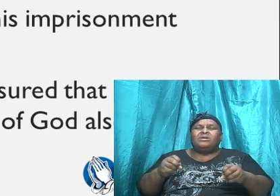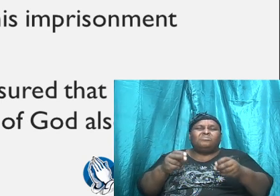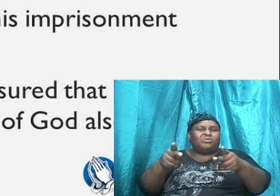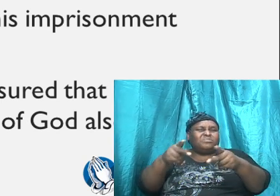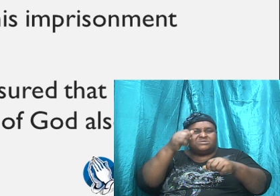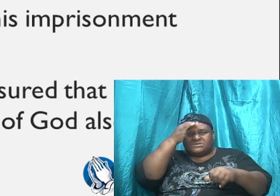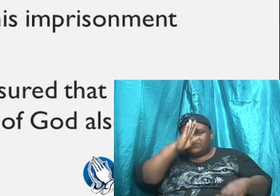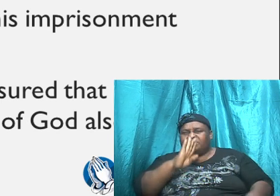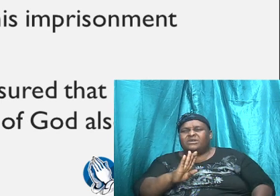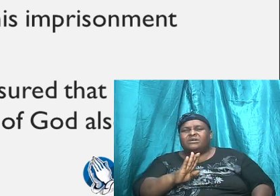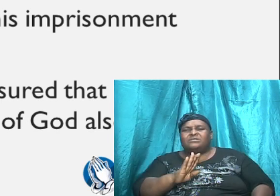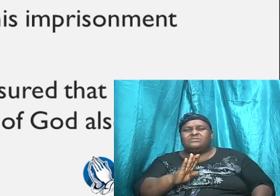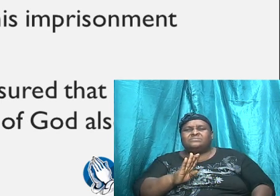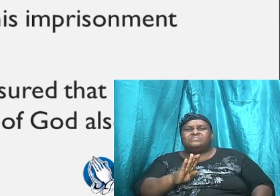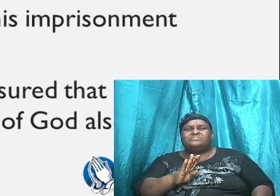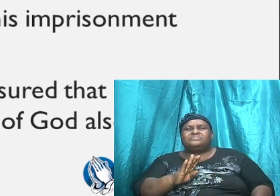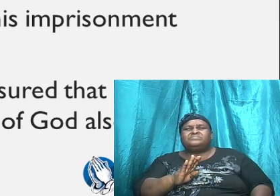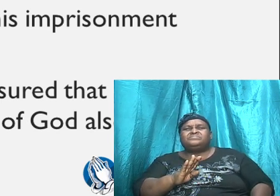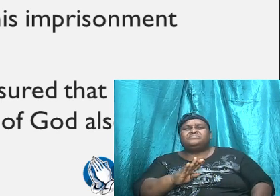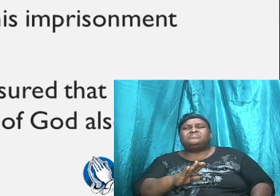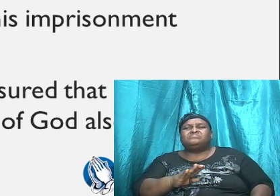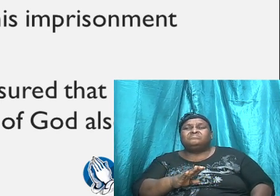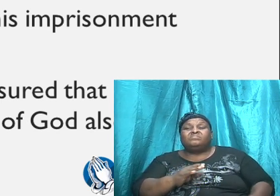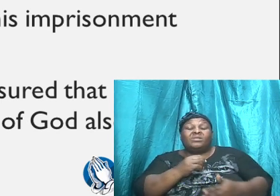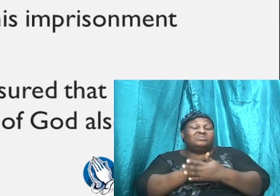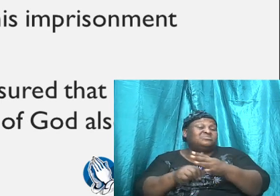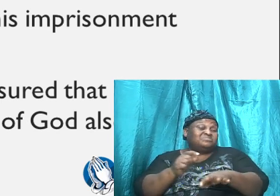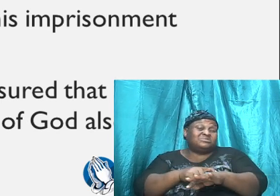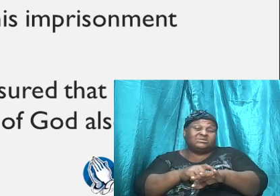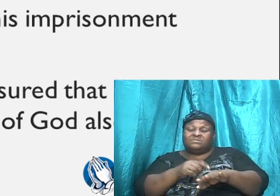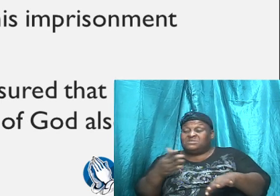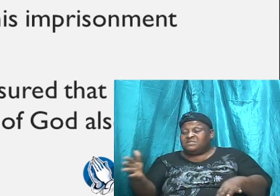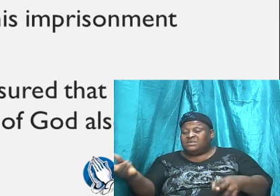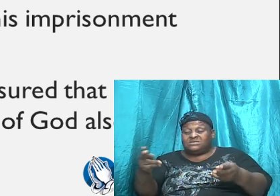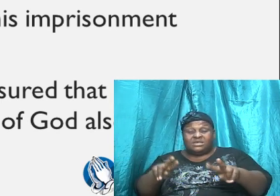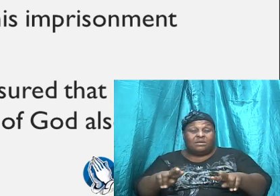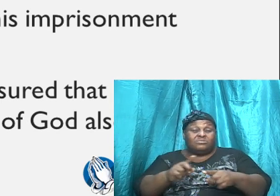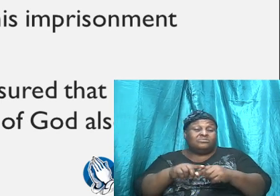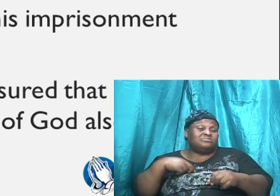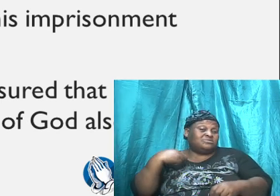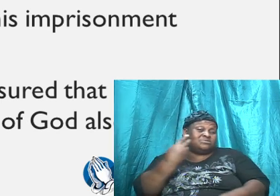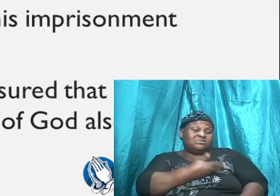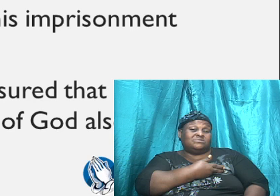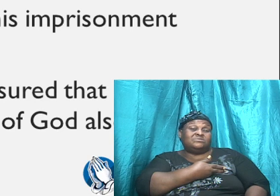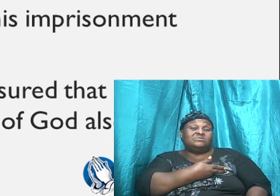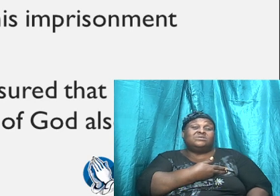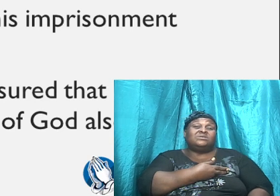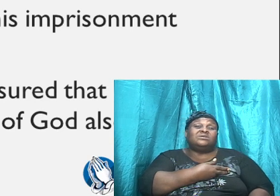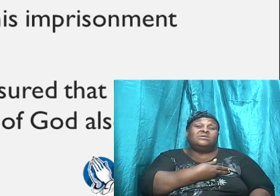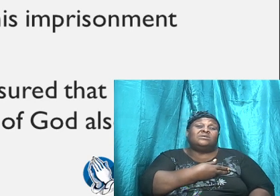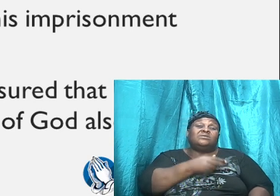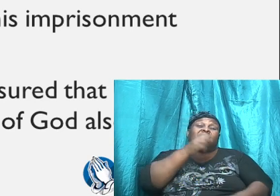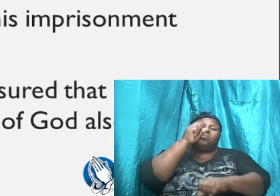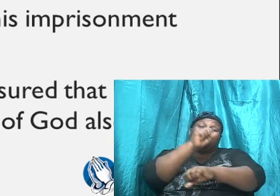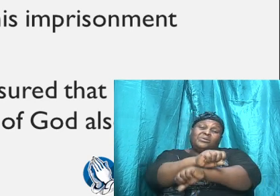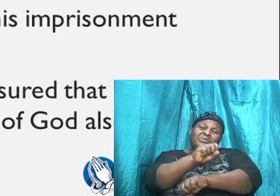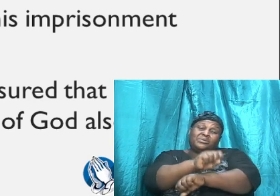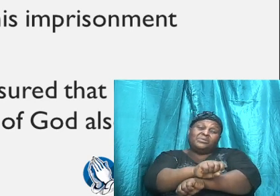sometimes the thing that happens to us, the working